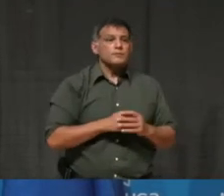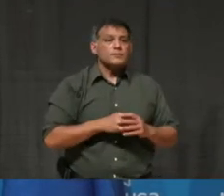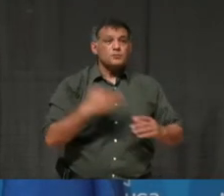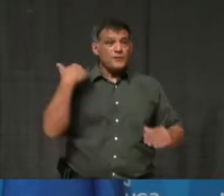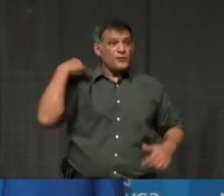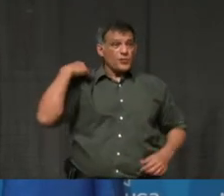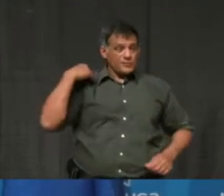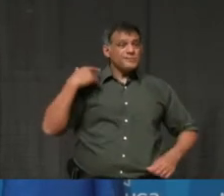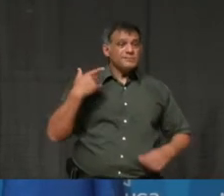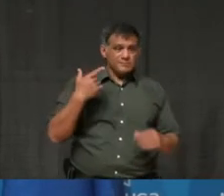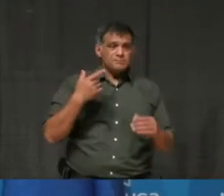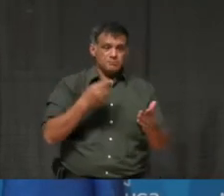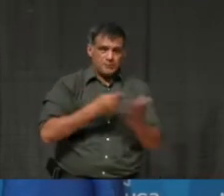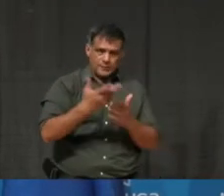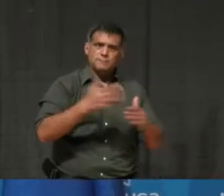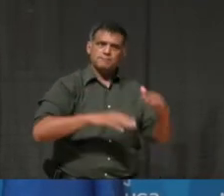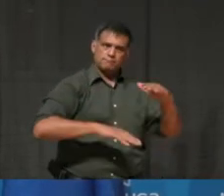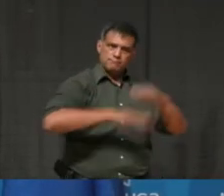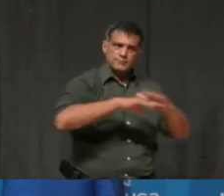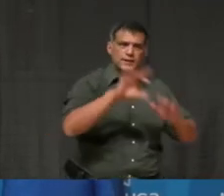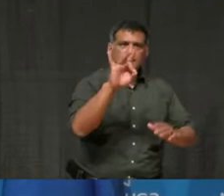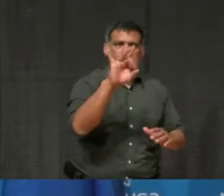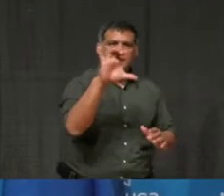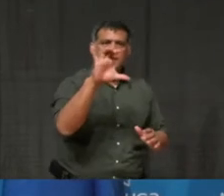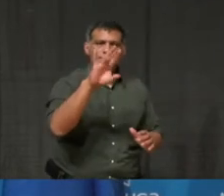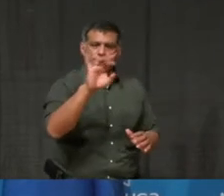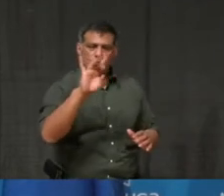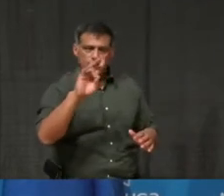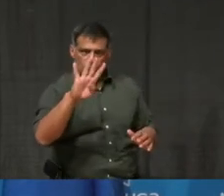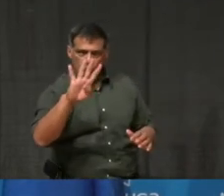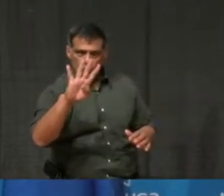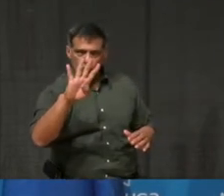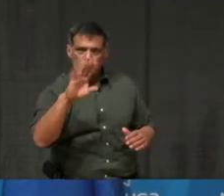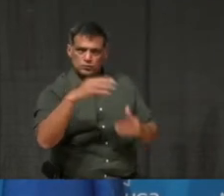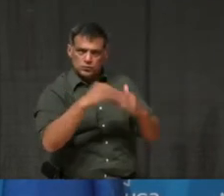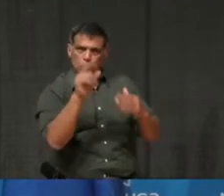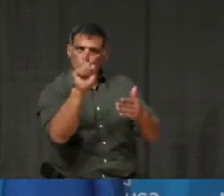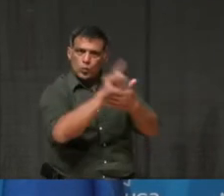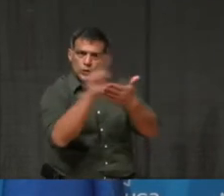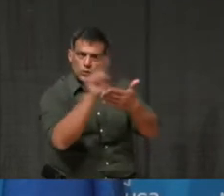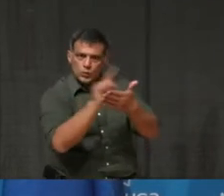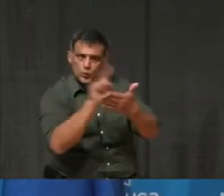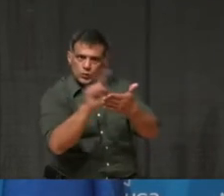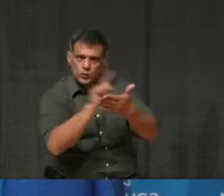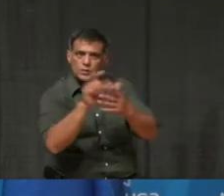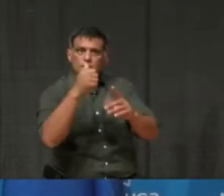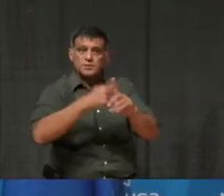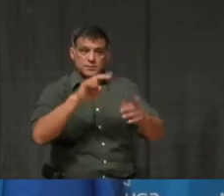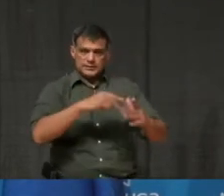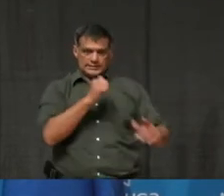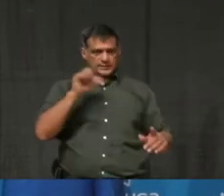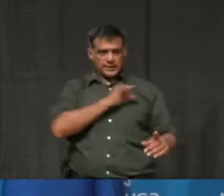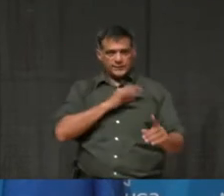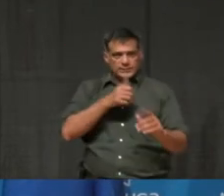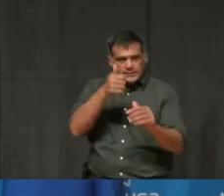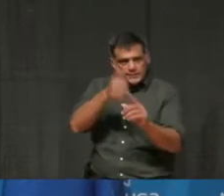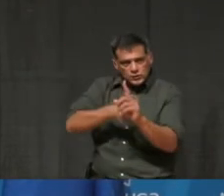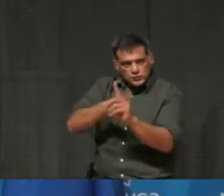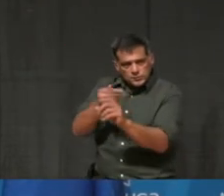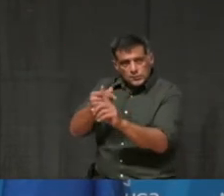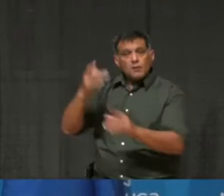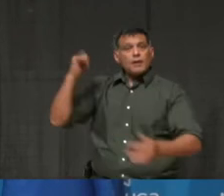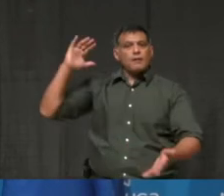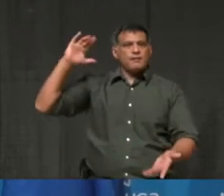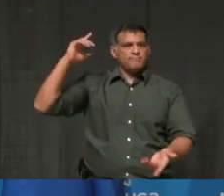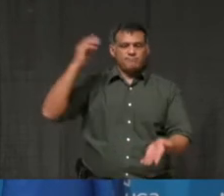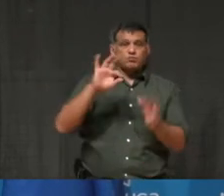up to $847 per week for an employee. That amount has actually been decreased. even though the second wave is worse